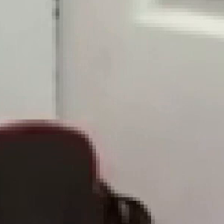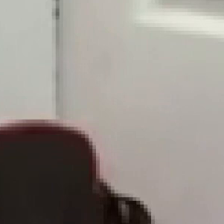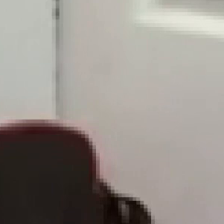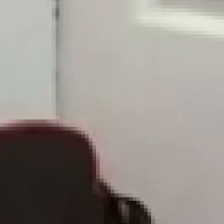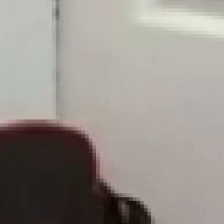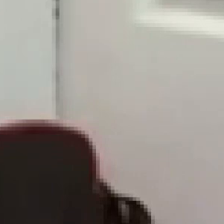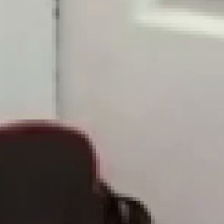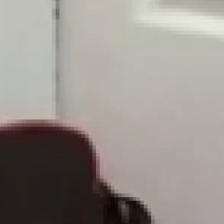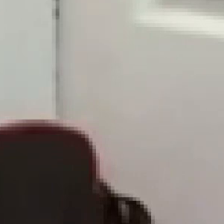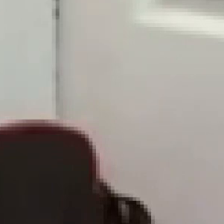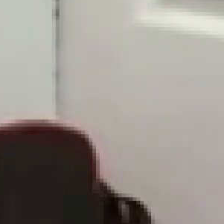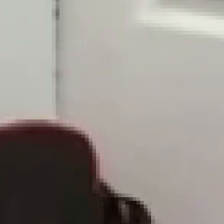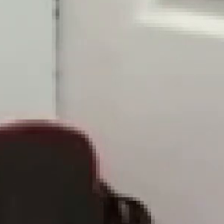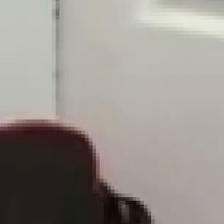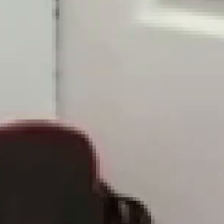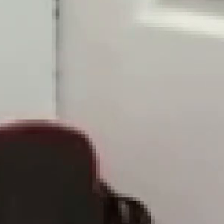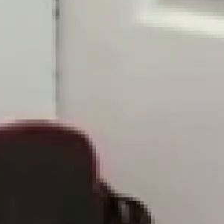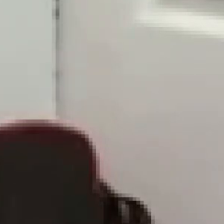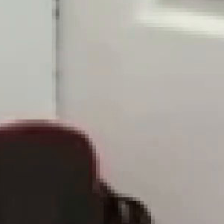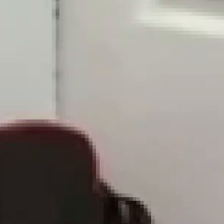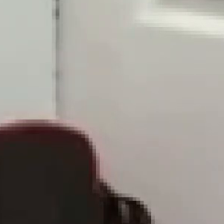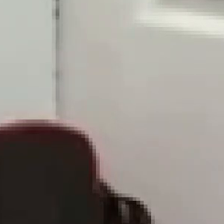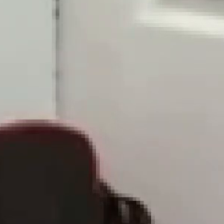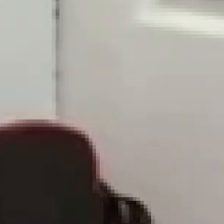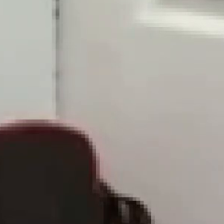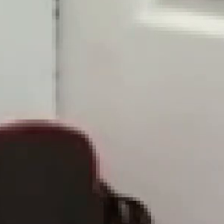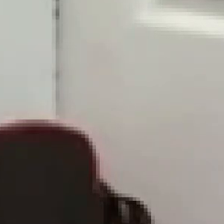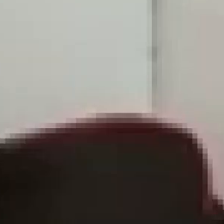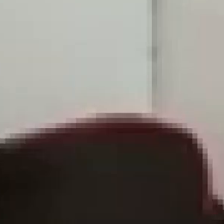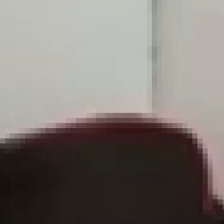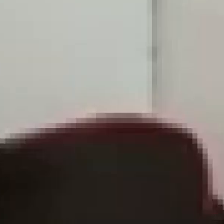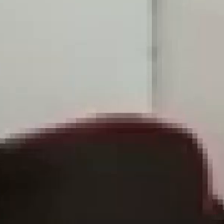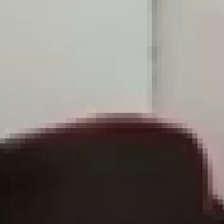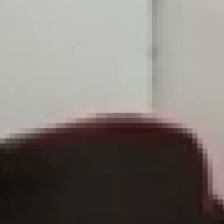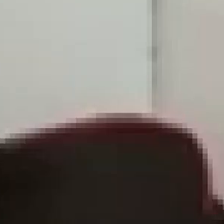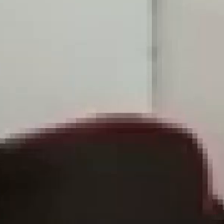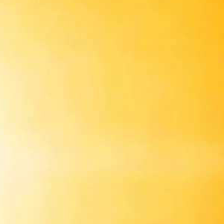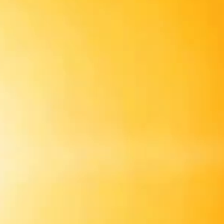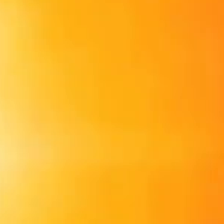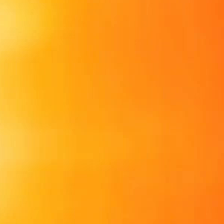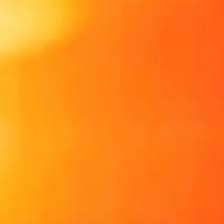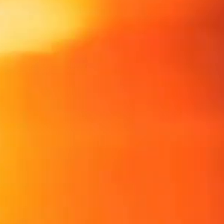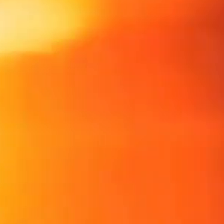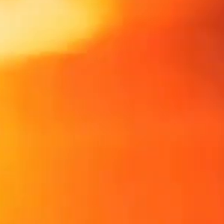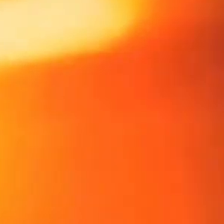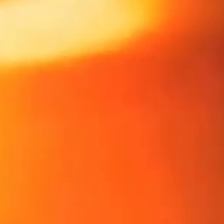best for students, school board members or parents?